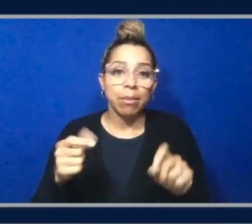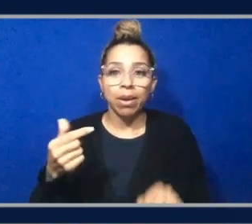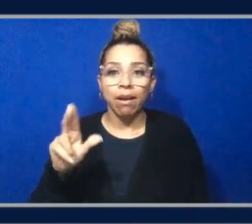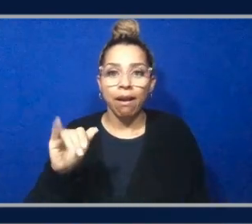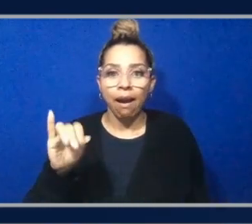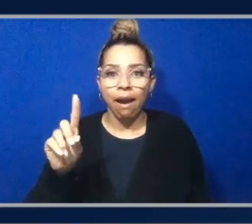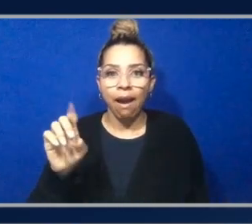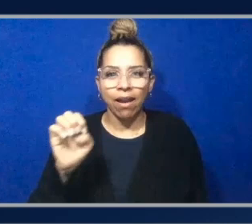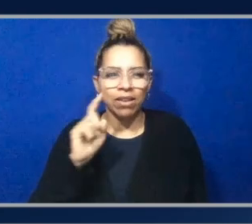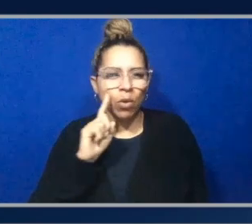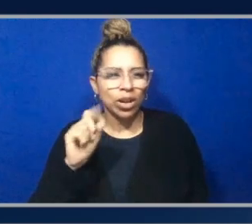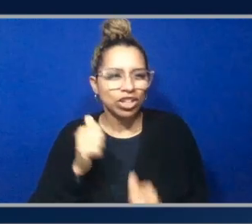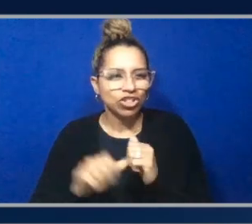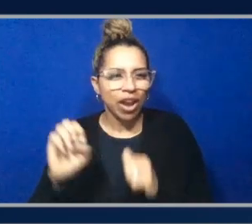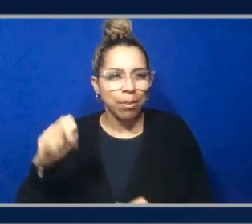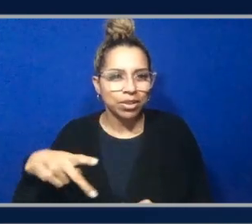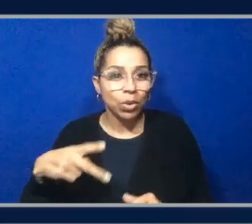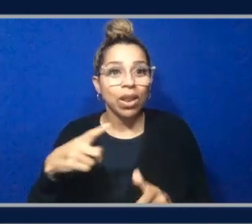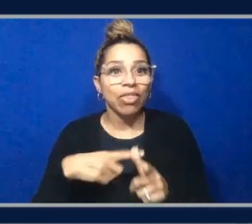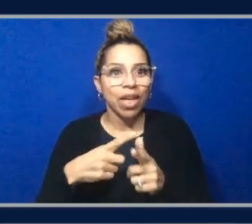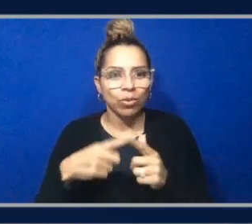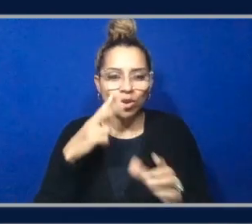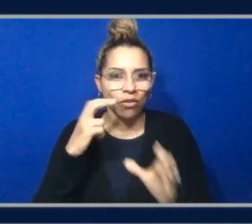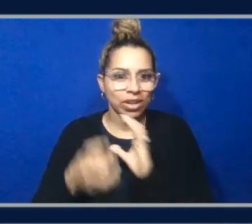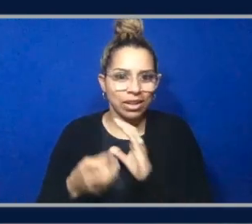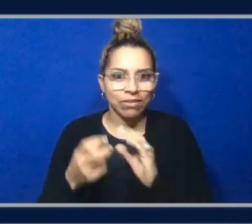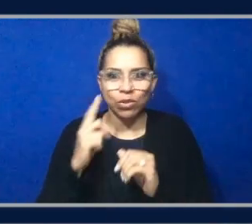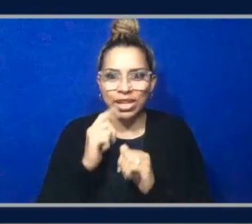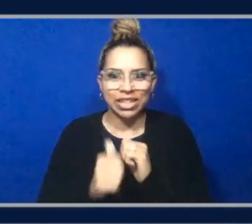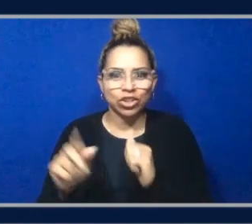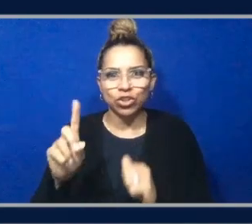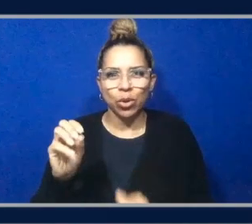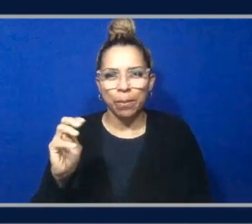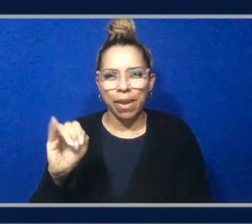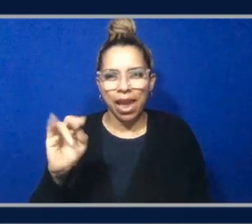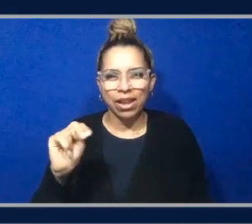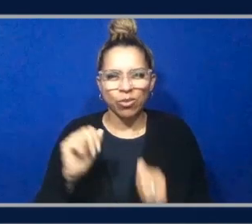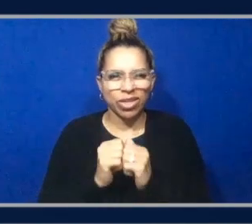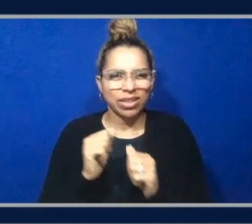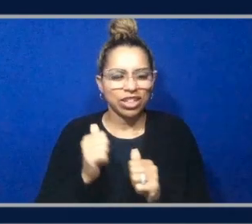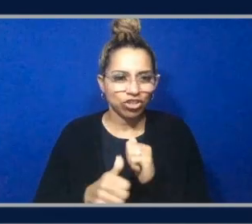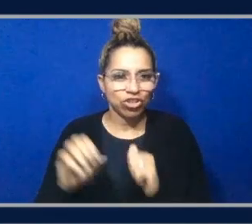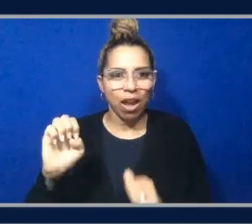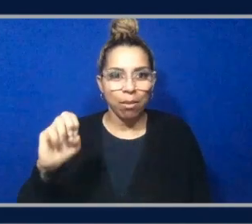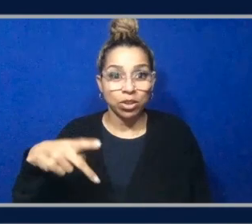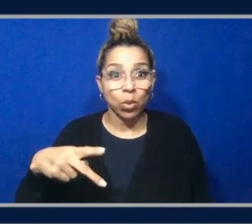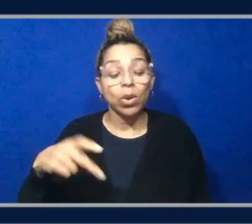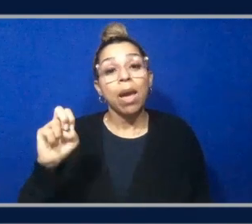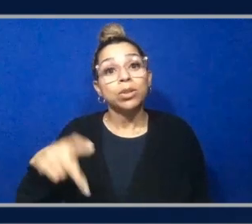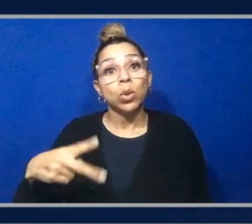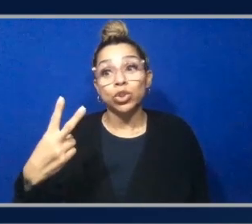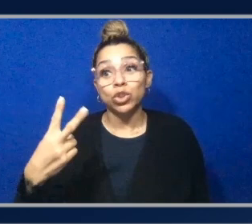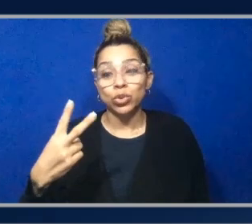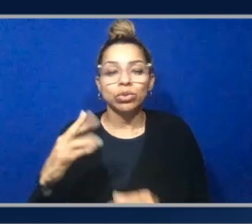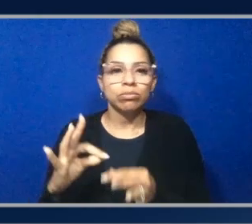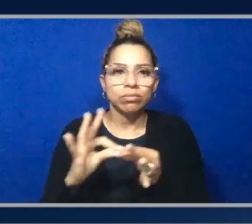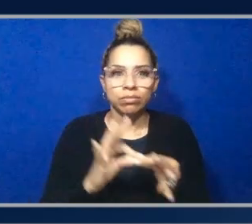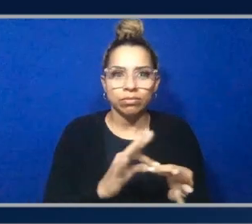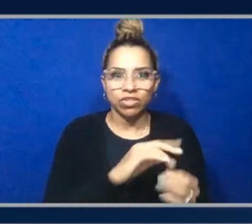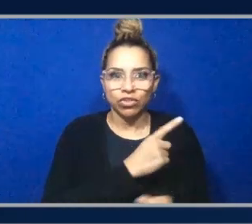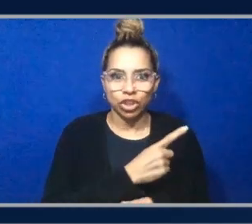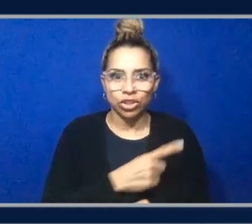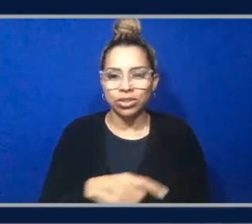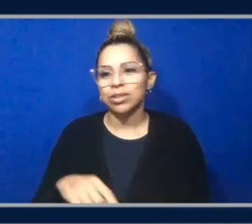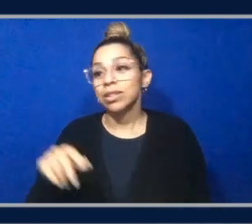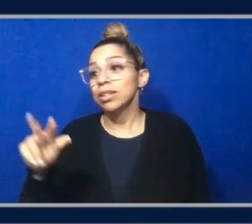every single domain with the episodes right after that. So episode two is focused on domain one, episode three, domain two, episode four,